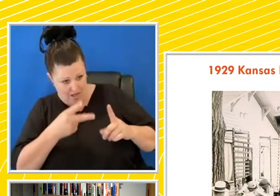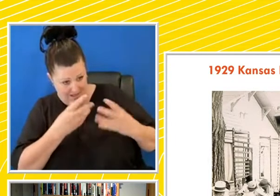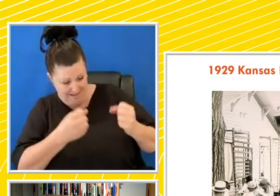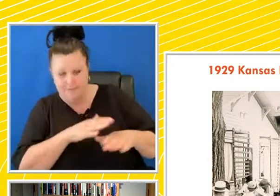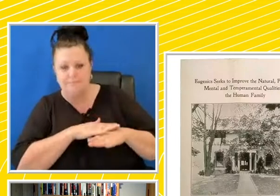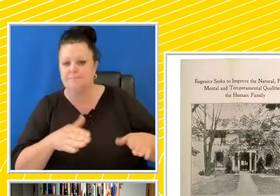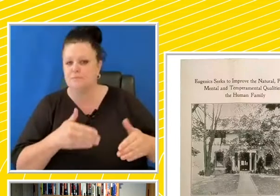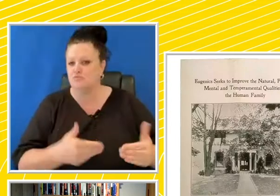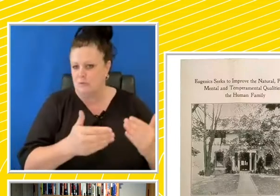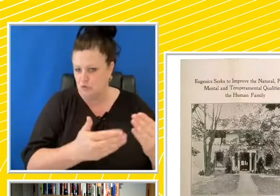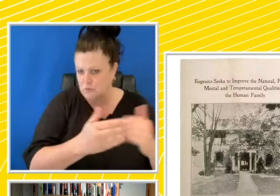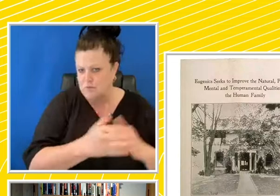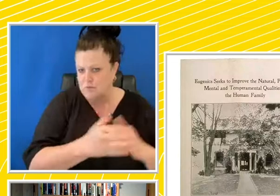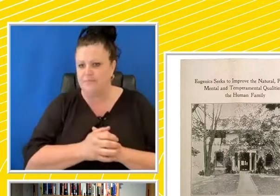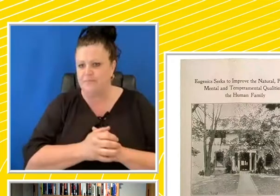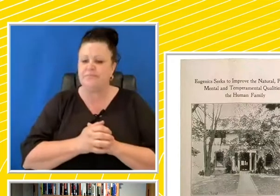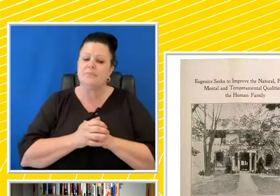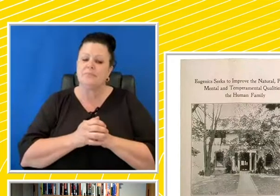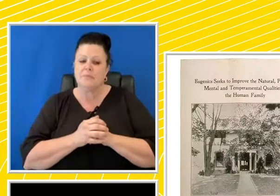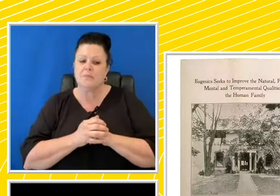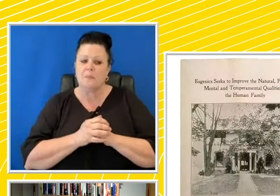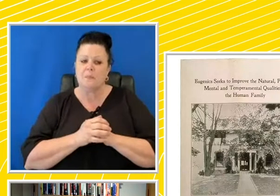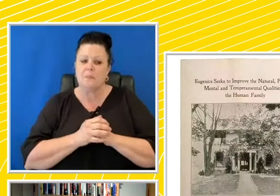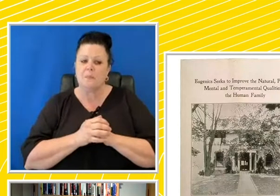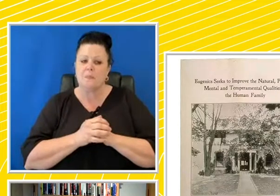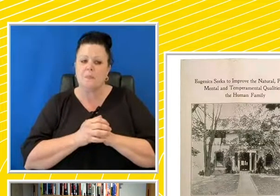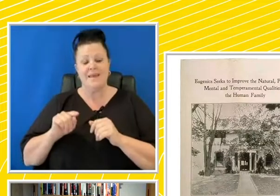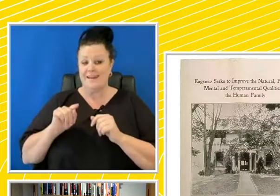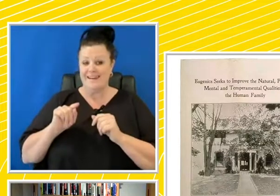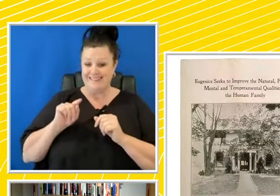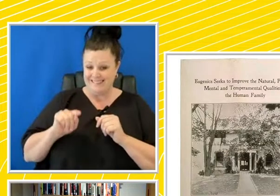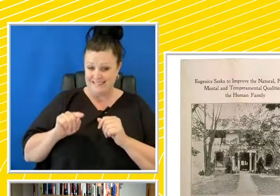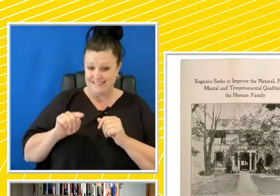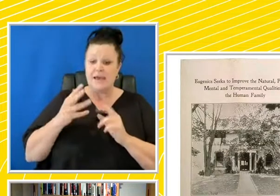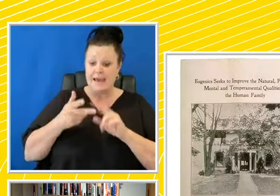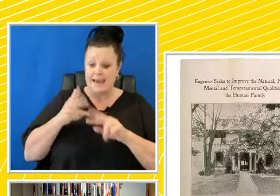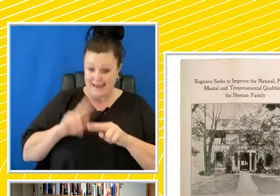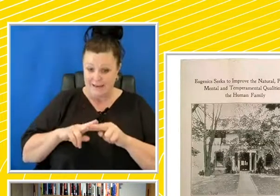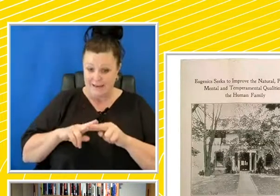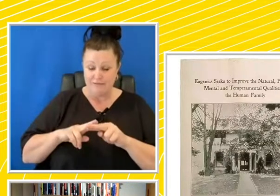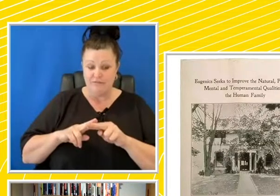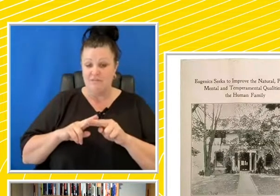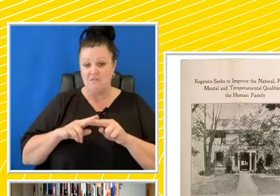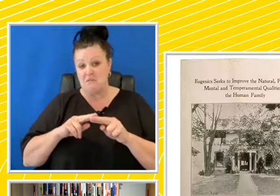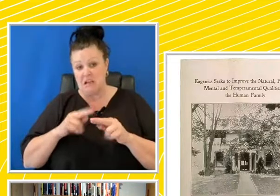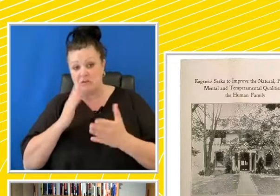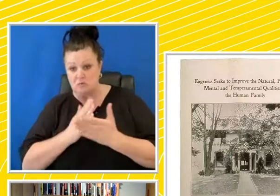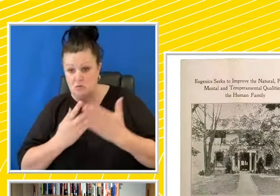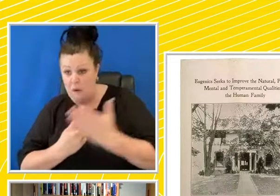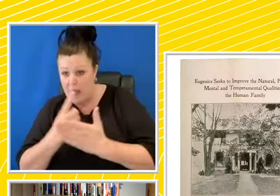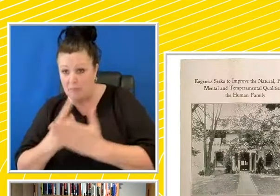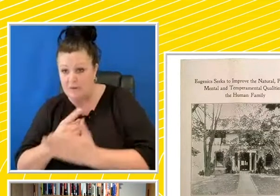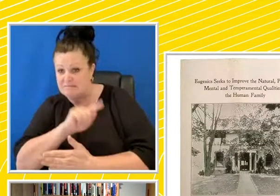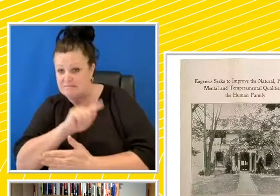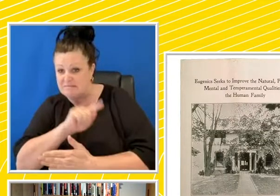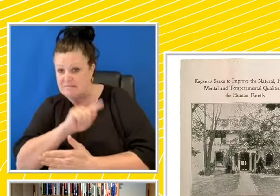The state can be expected to take means to bring about these ends only when due pressure is brought to bear by the citizens. And